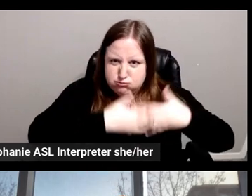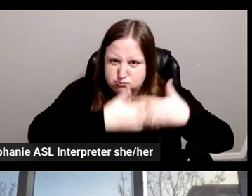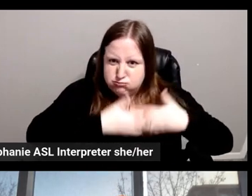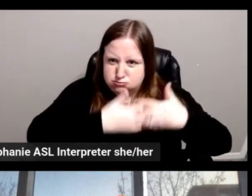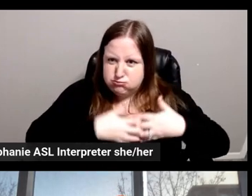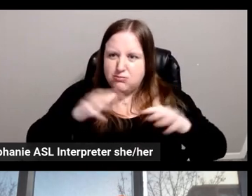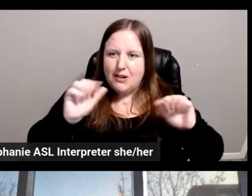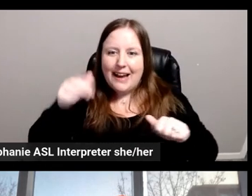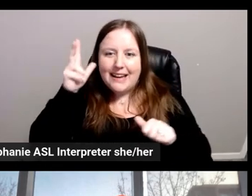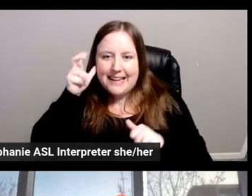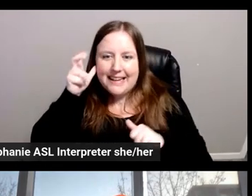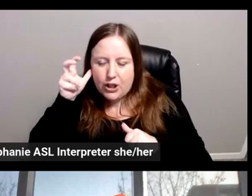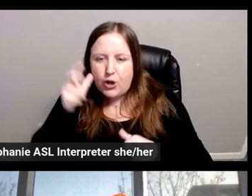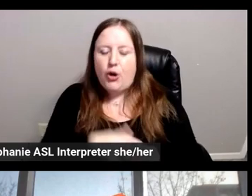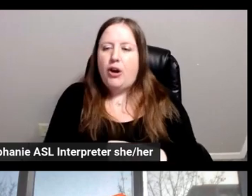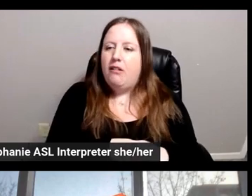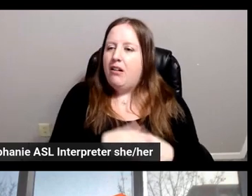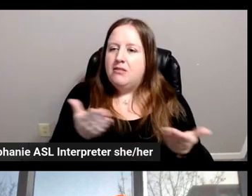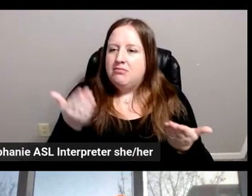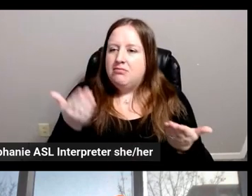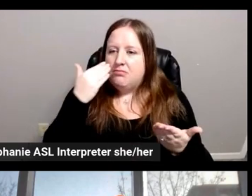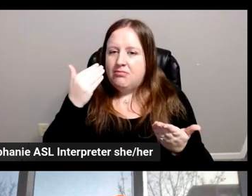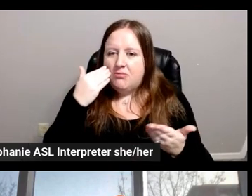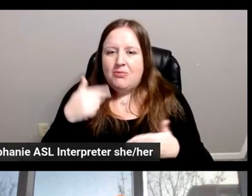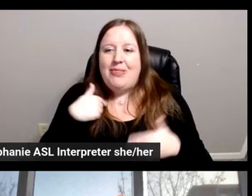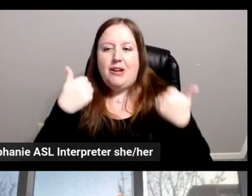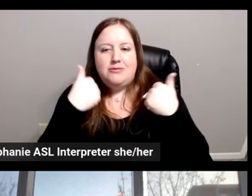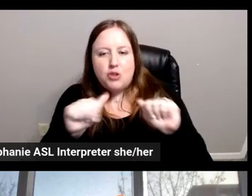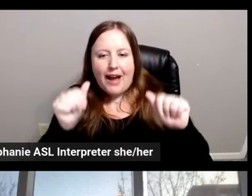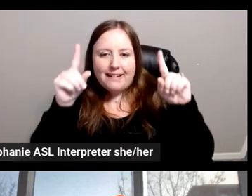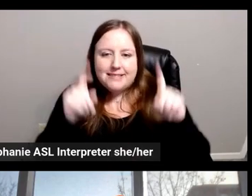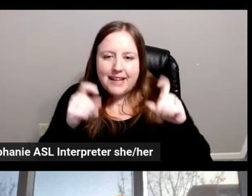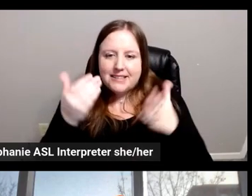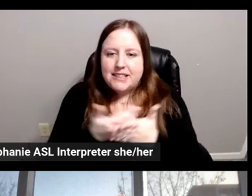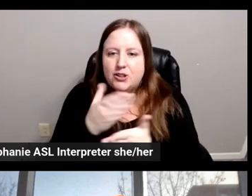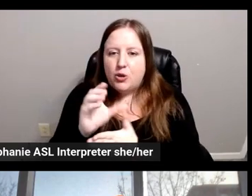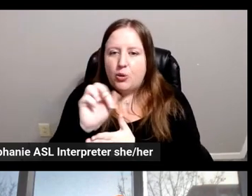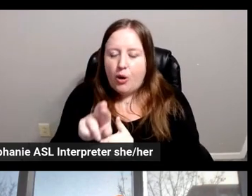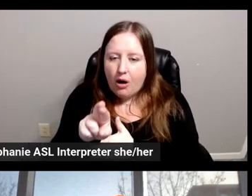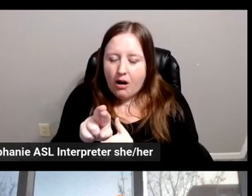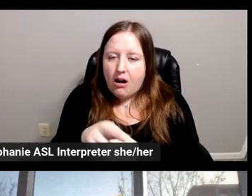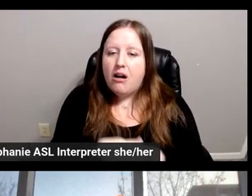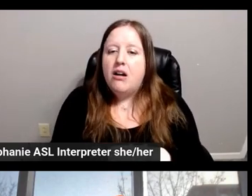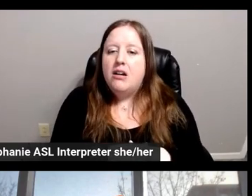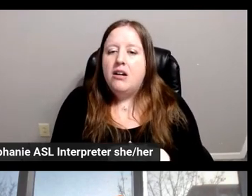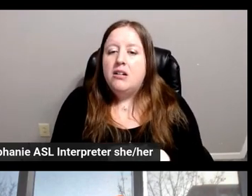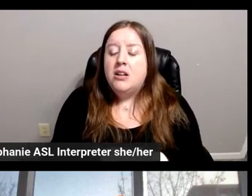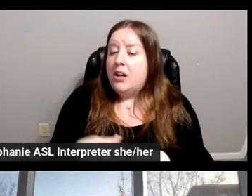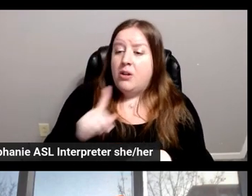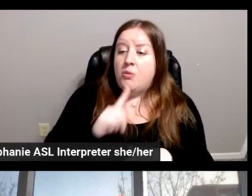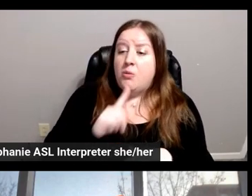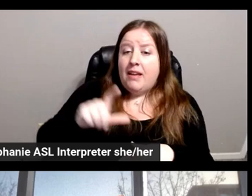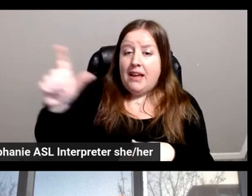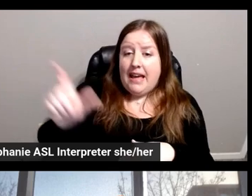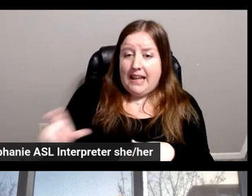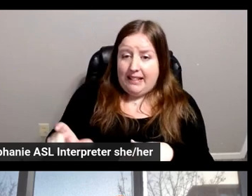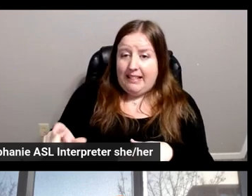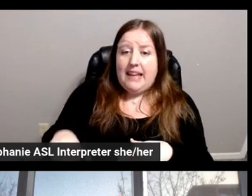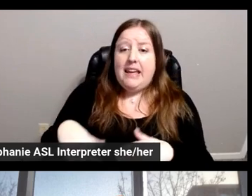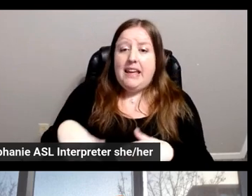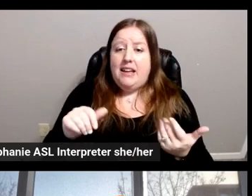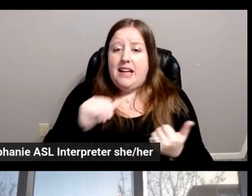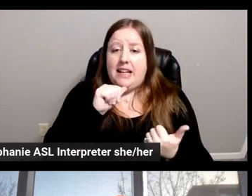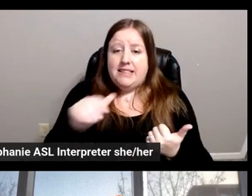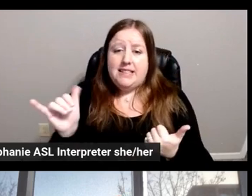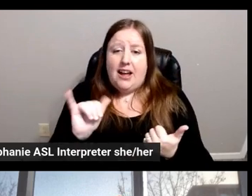that, right, while they are trying the new car and stuff. And, you know, the place of Italy is not Rome. It's not